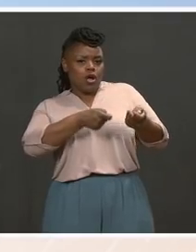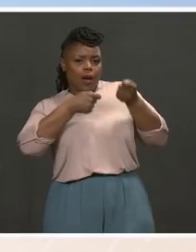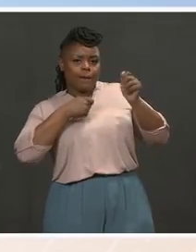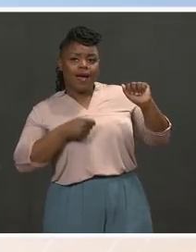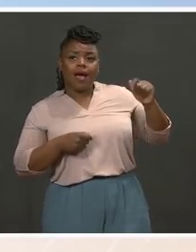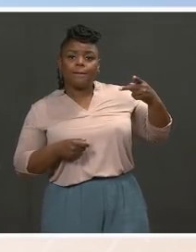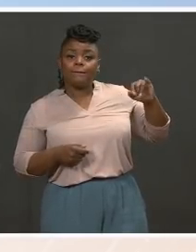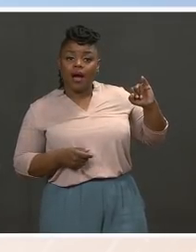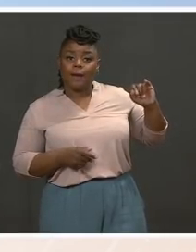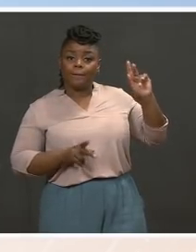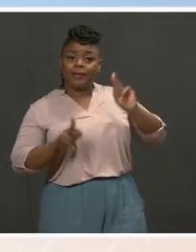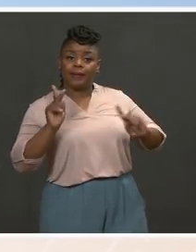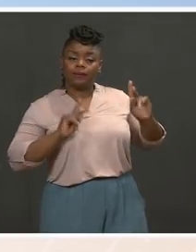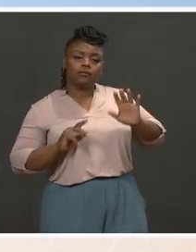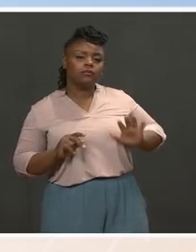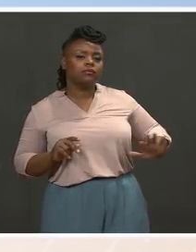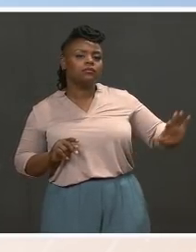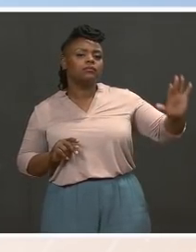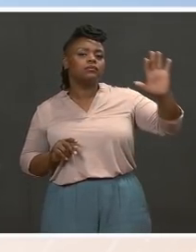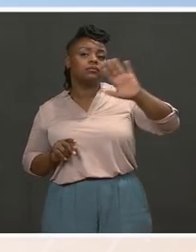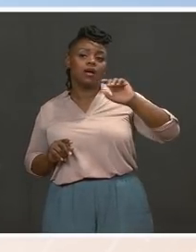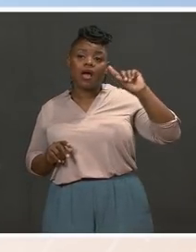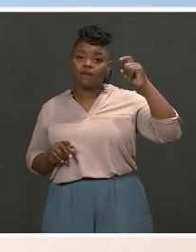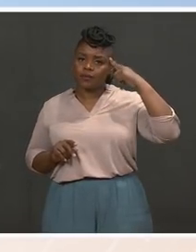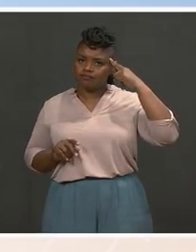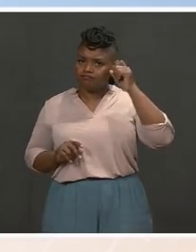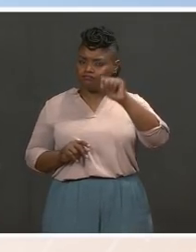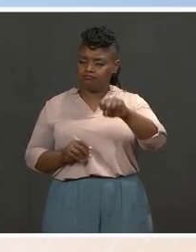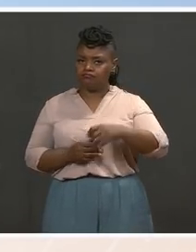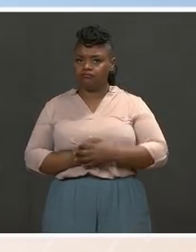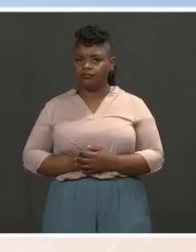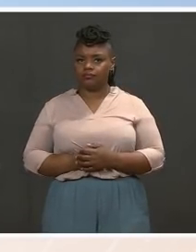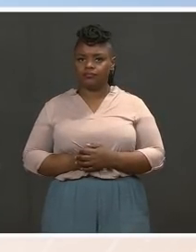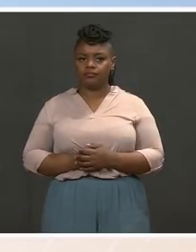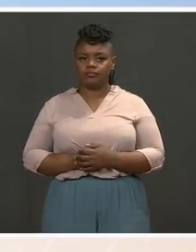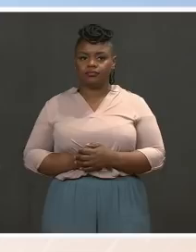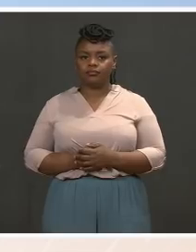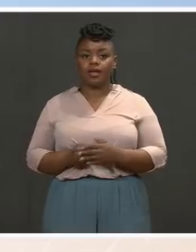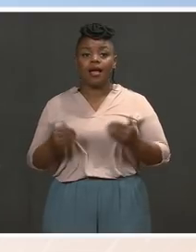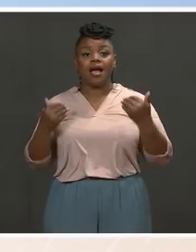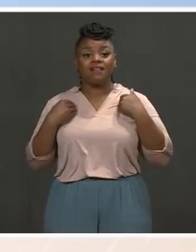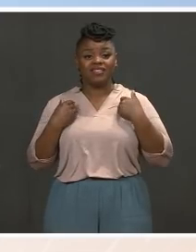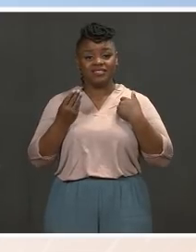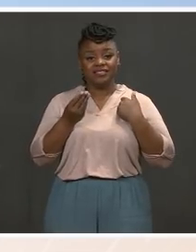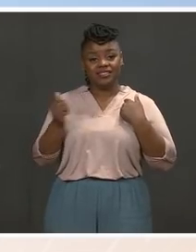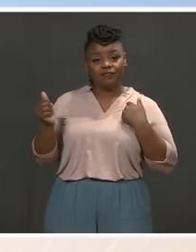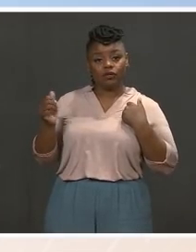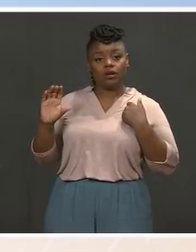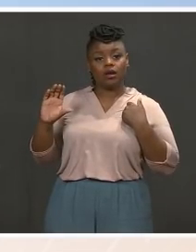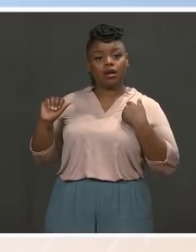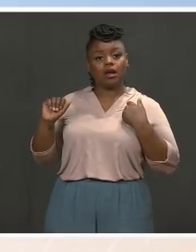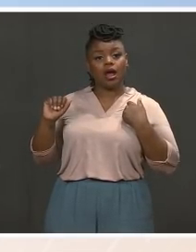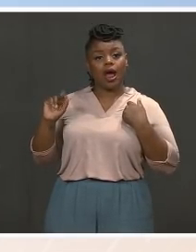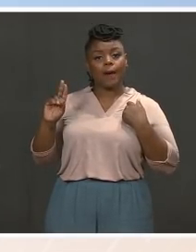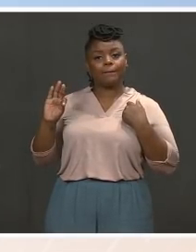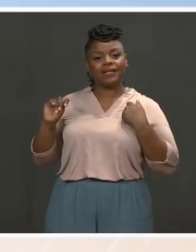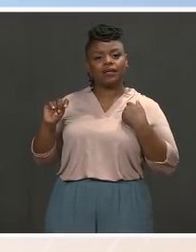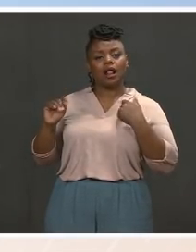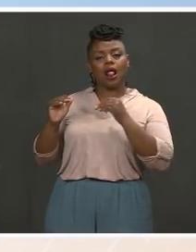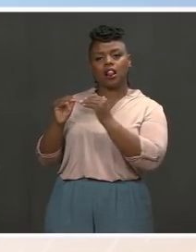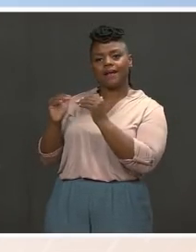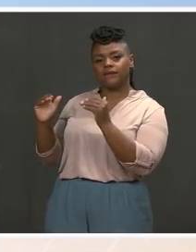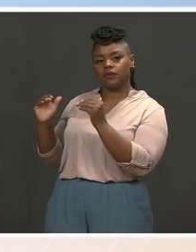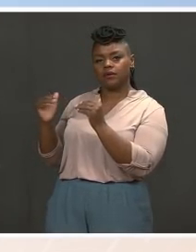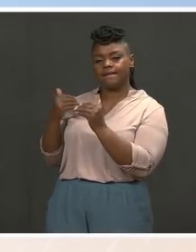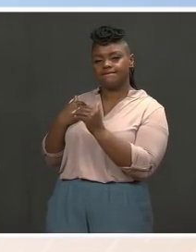of government. MS. There are a number of Cabinet level. I know it's not 15 members, so, but just to note, obviously,